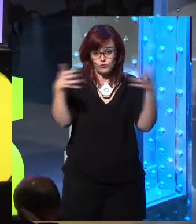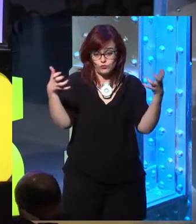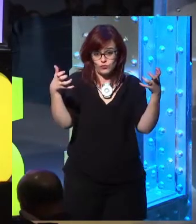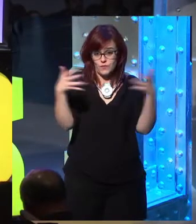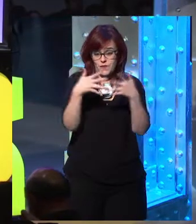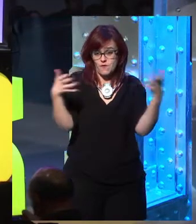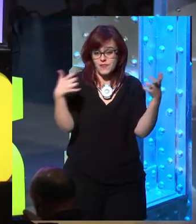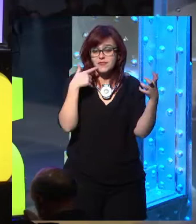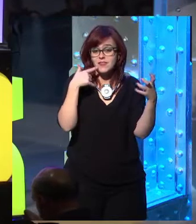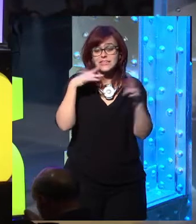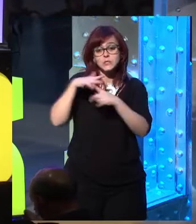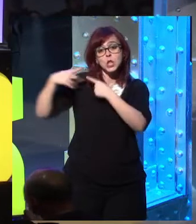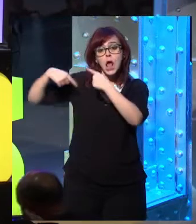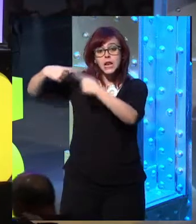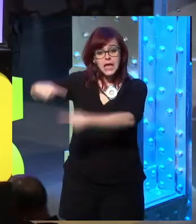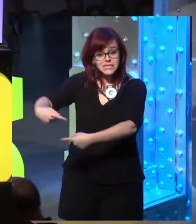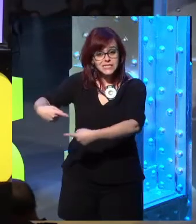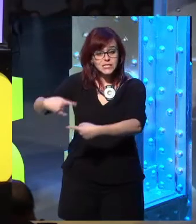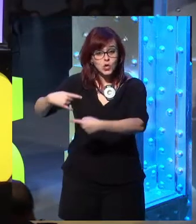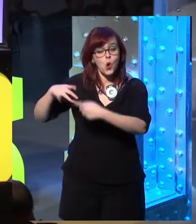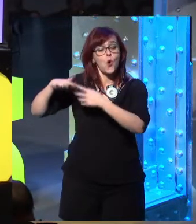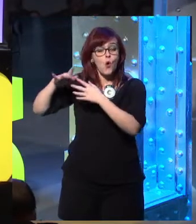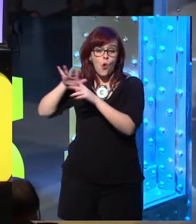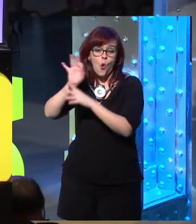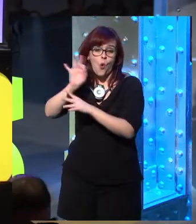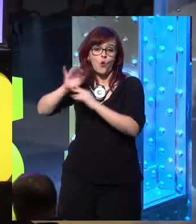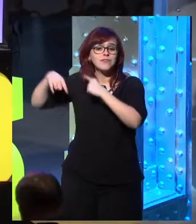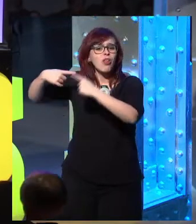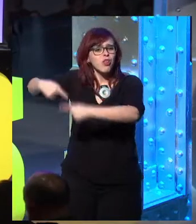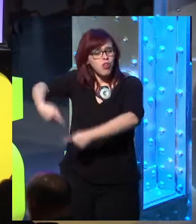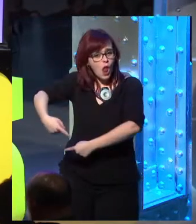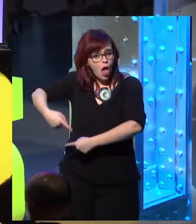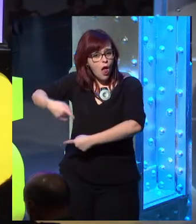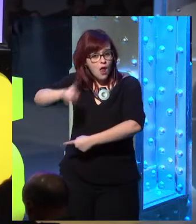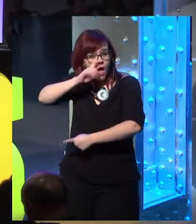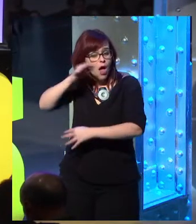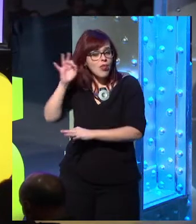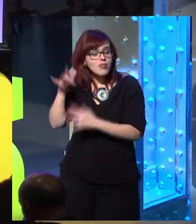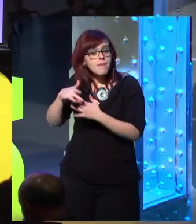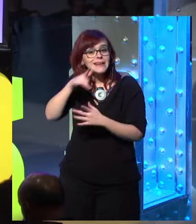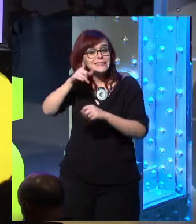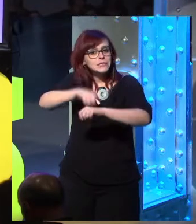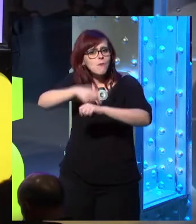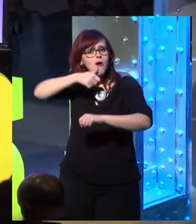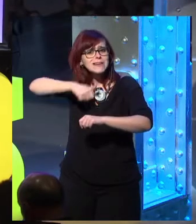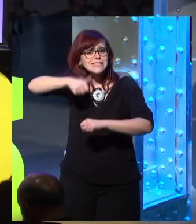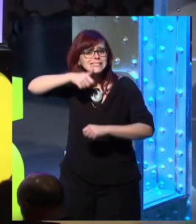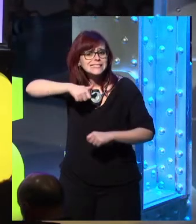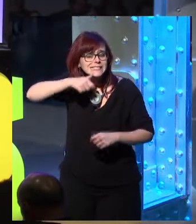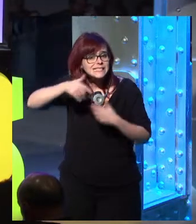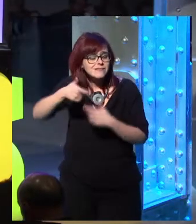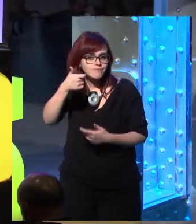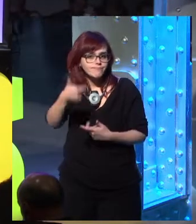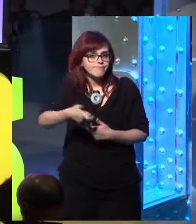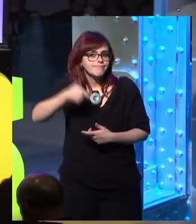to be that long-lived. Wouldn't it be great if we had a phone as a family heirloom that we passed down every 40 years?